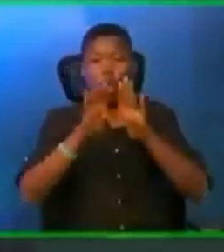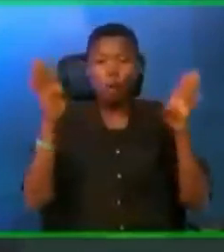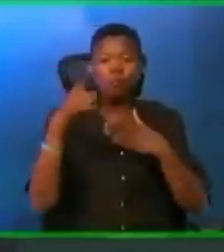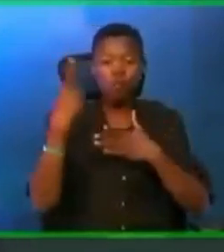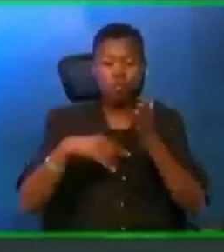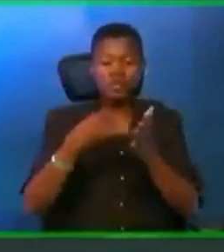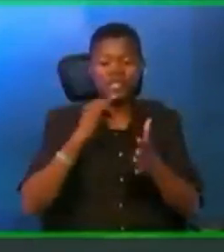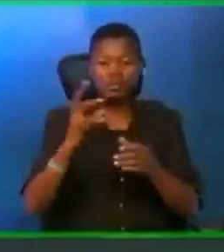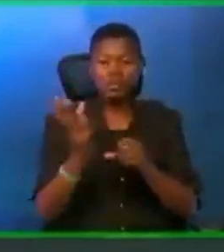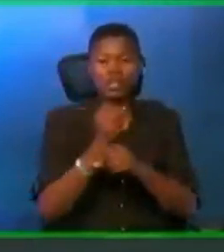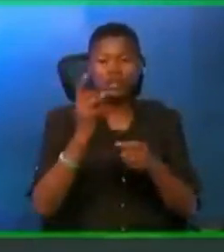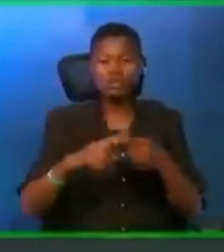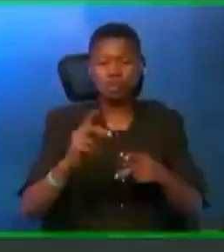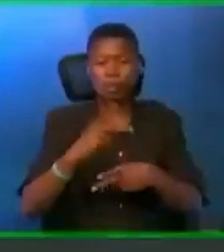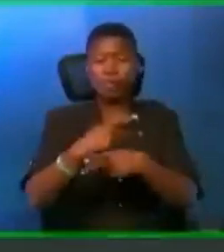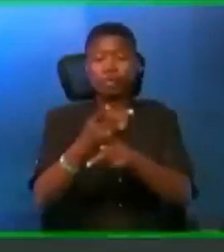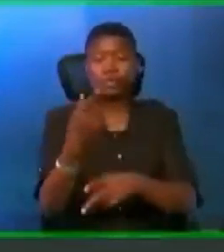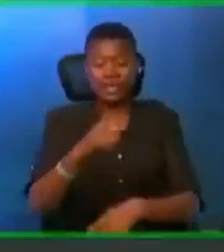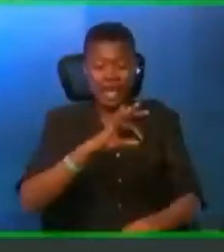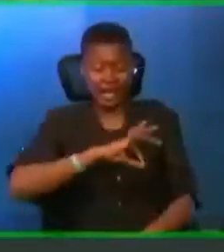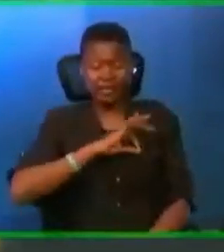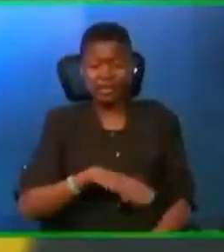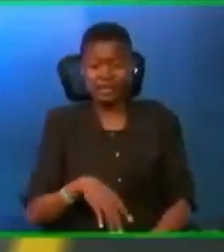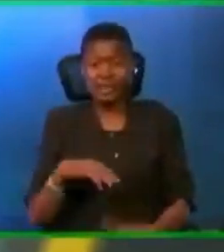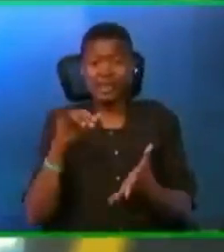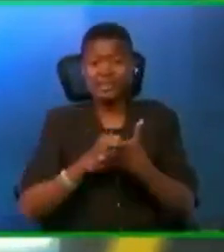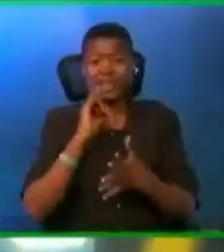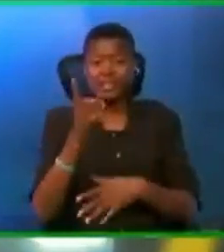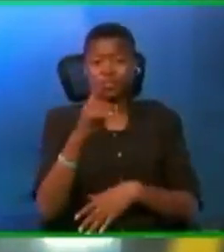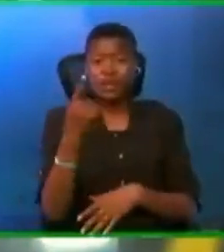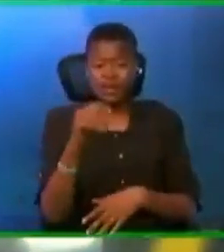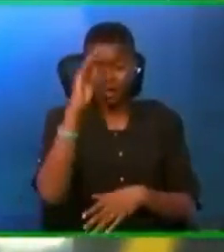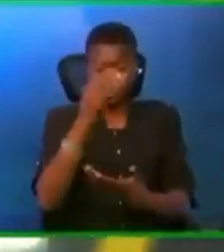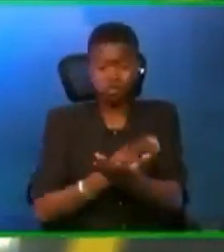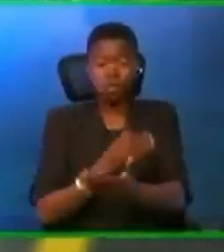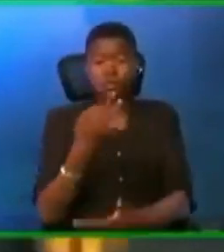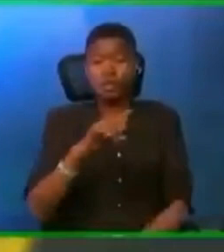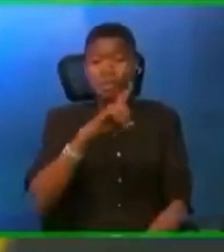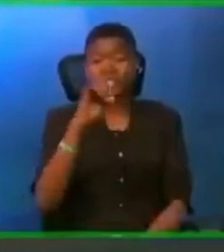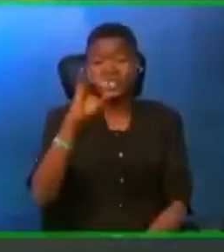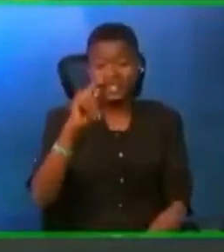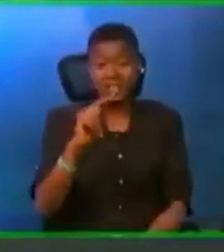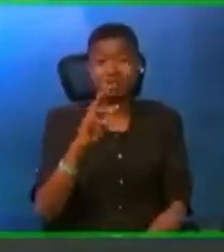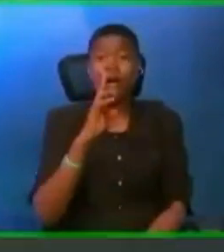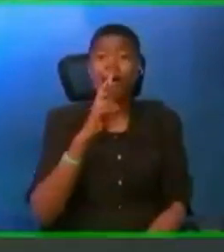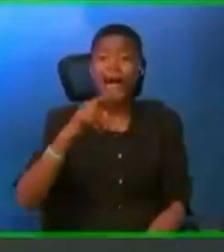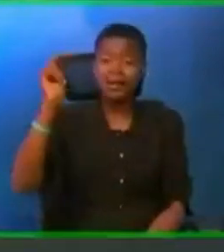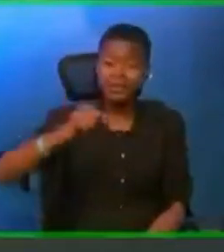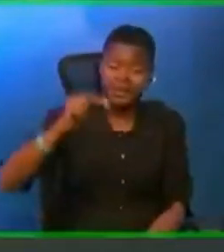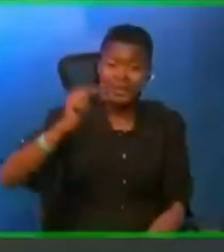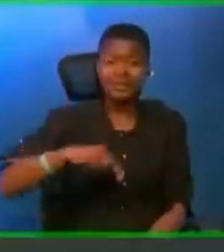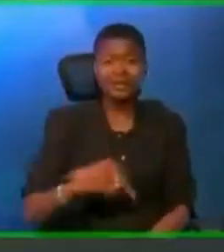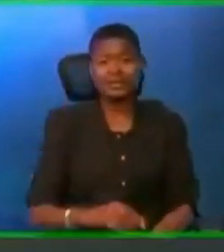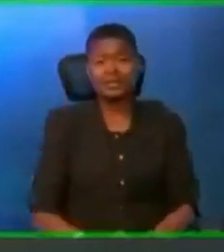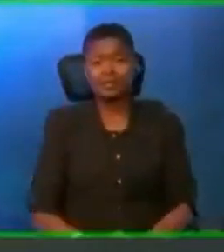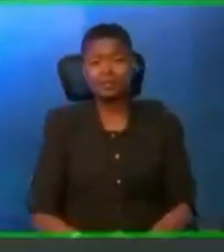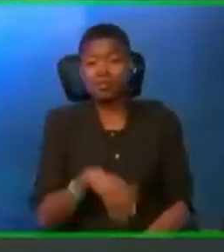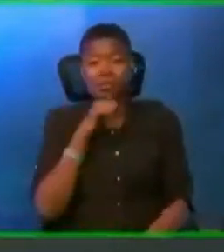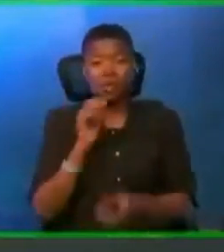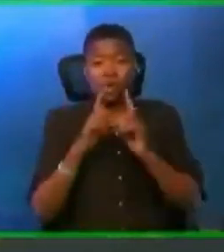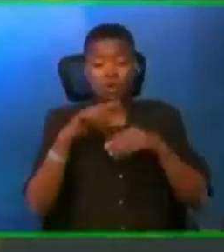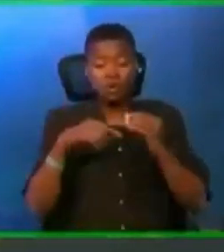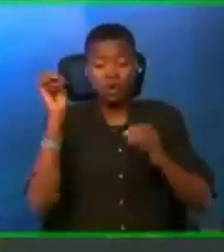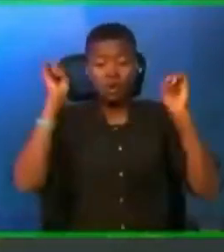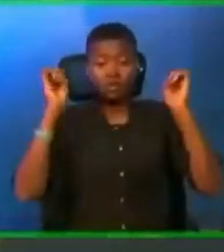produce the advantage. That's where the sons of Zion are needed. I'm not talking about